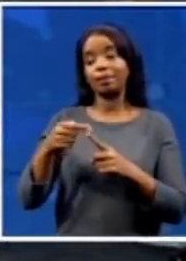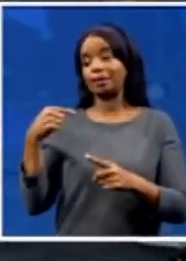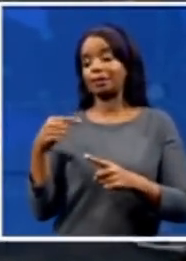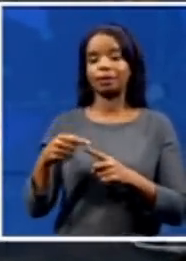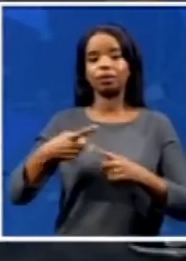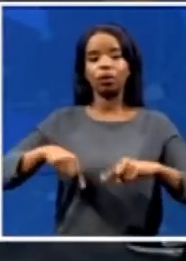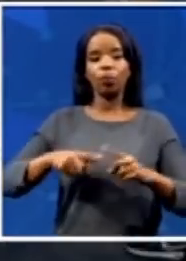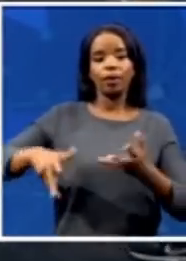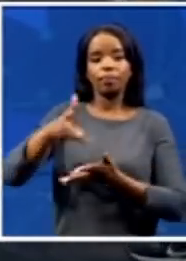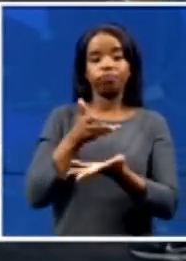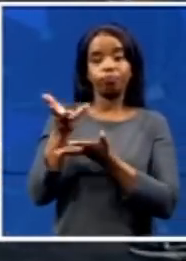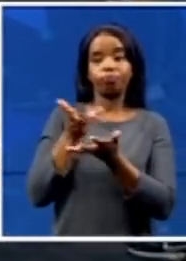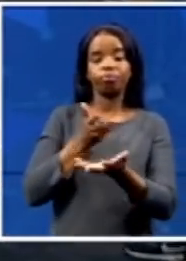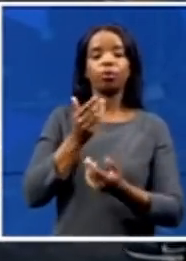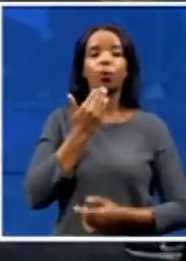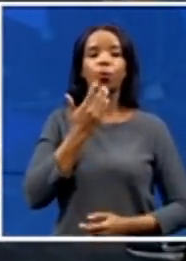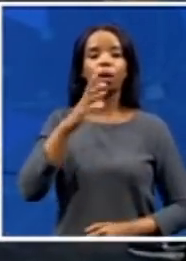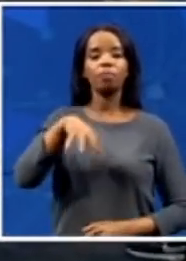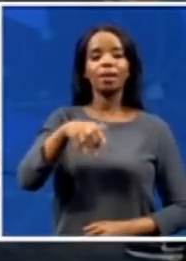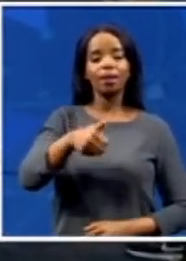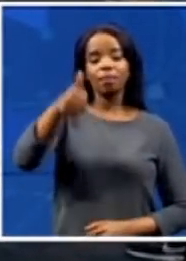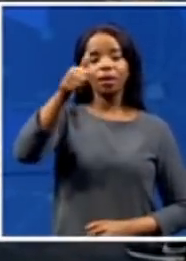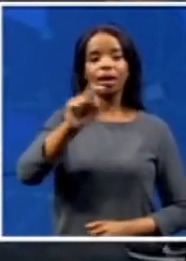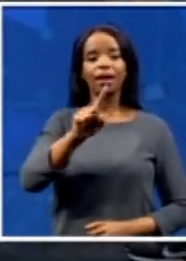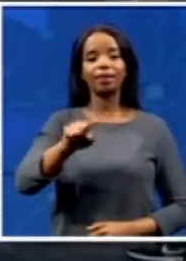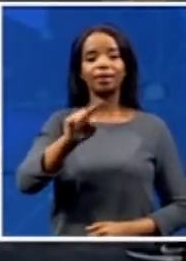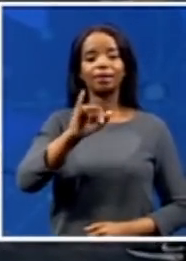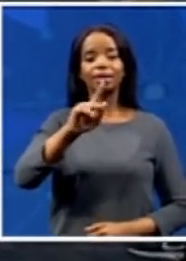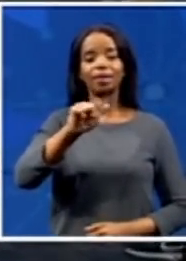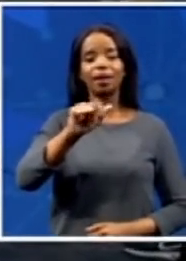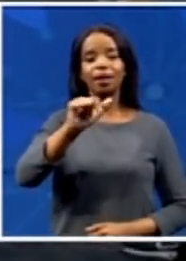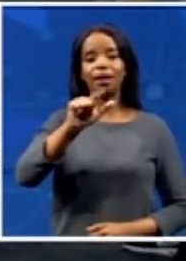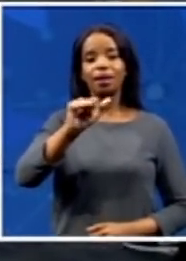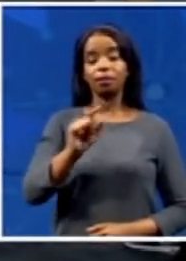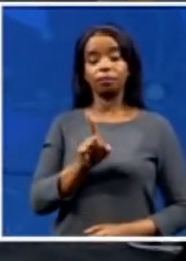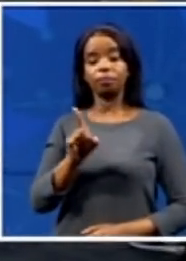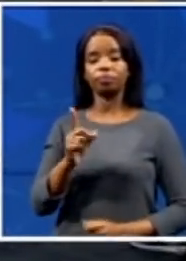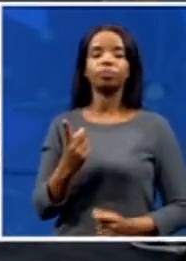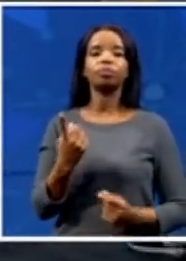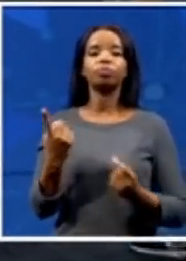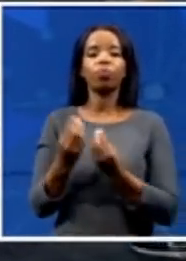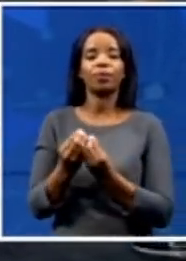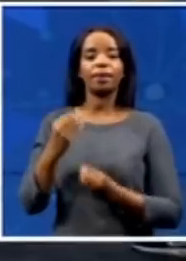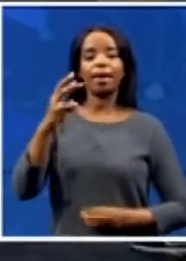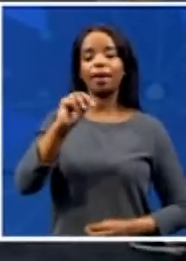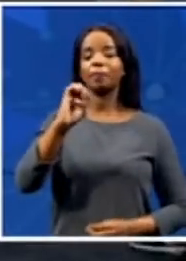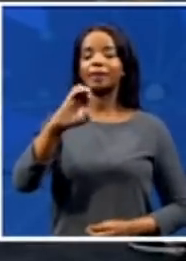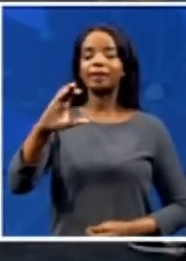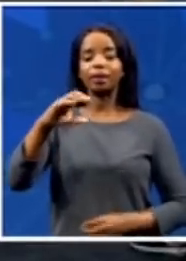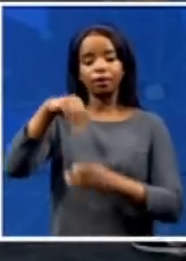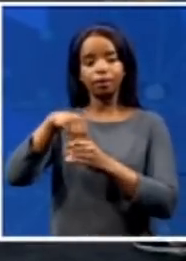Zegalal. Of course, he's accompanied by MECs in the province and other officials